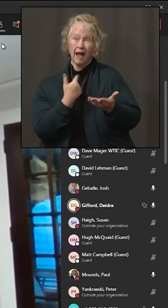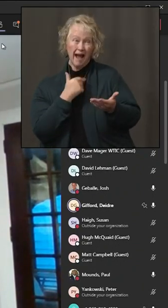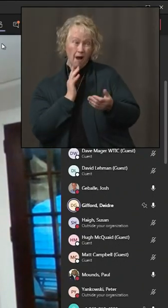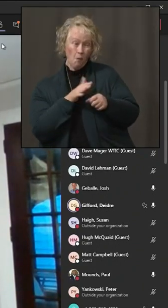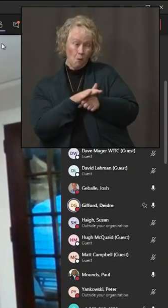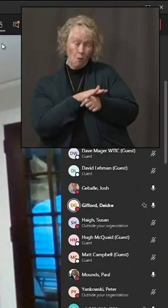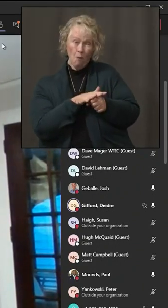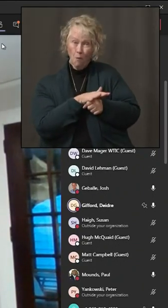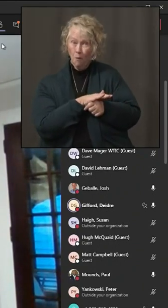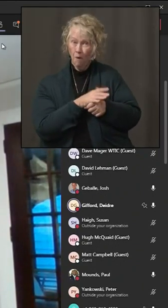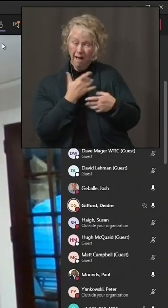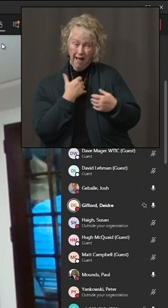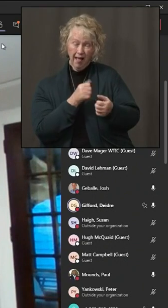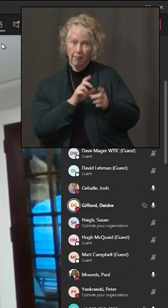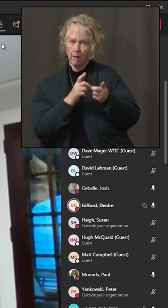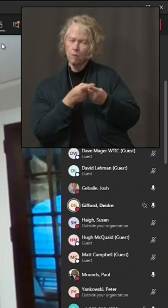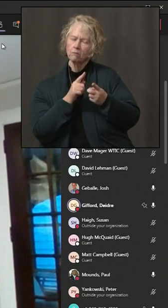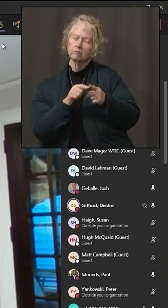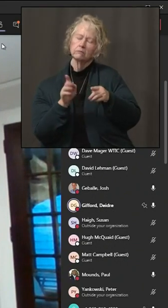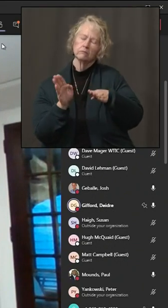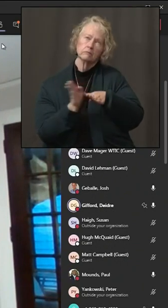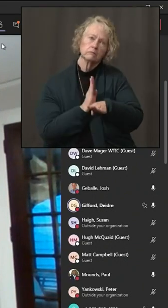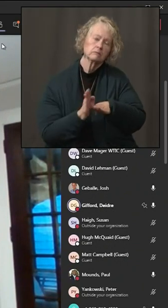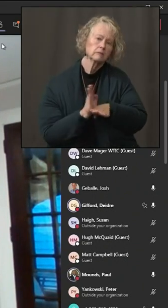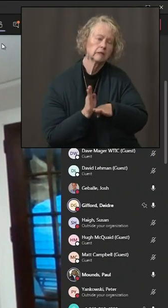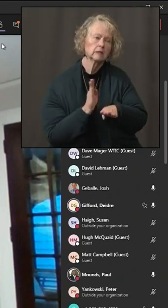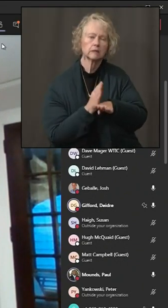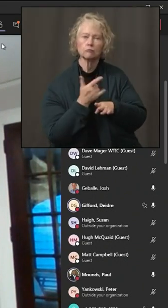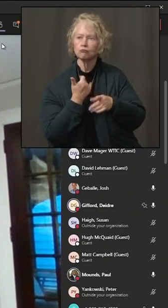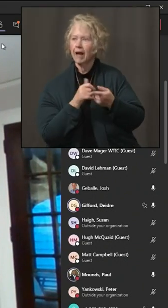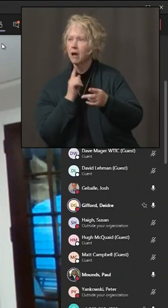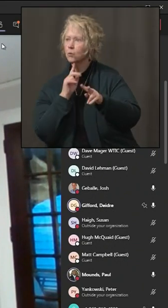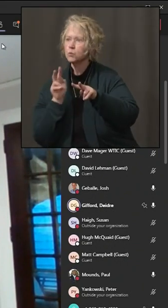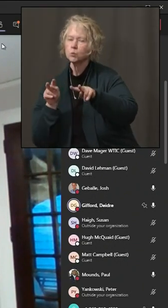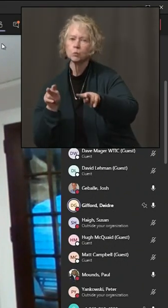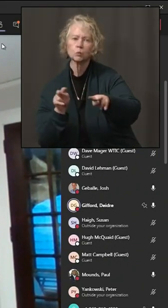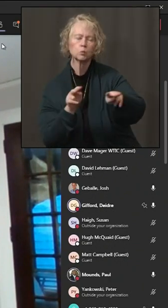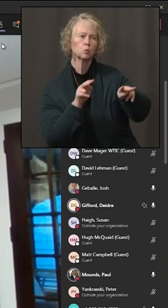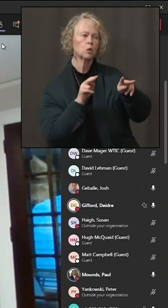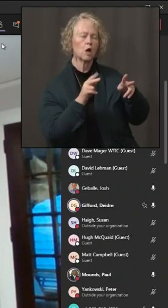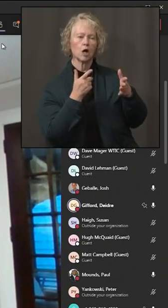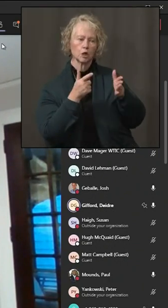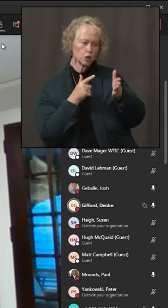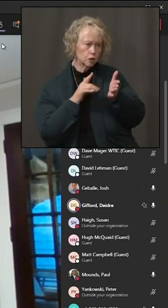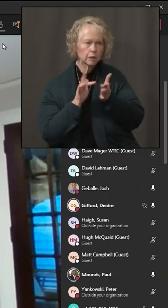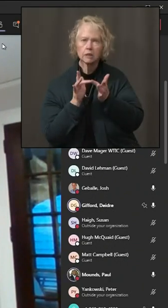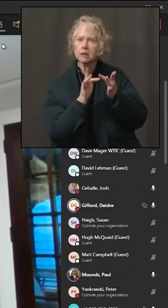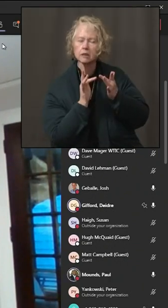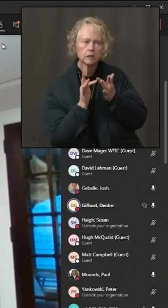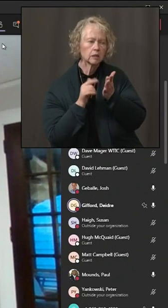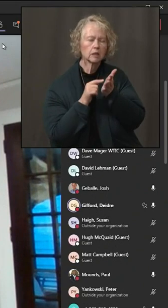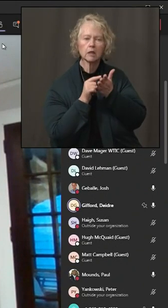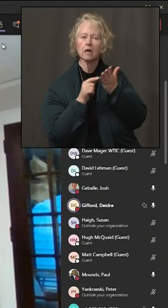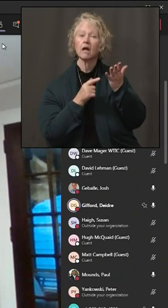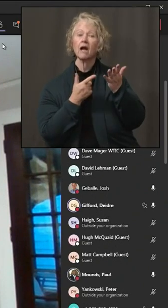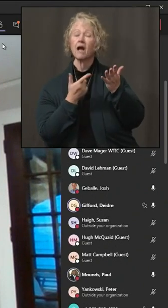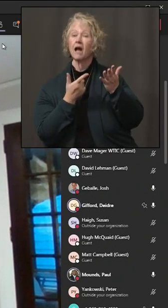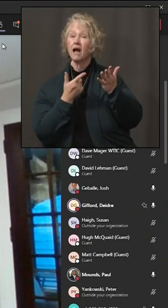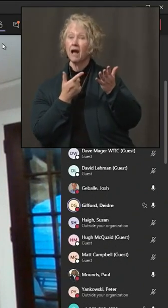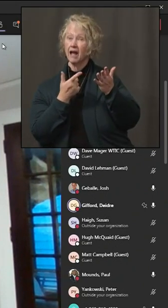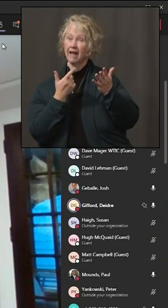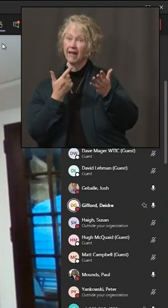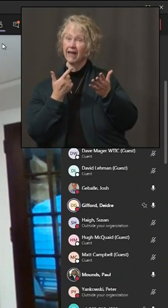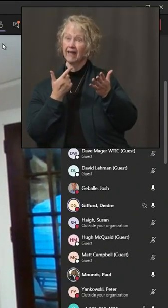right now with all of the enforcement and contact tracing that they're doing, is that when they have,